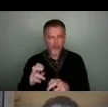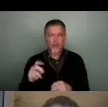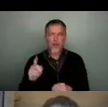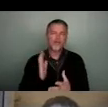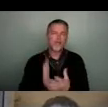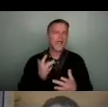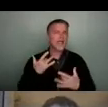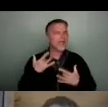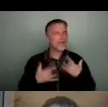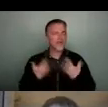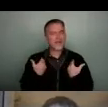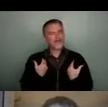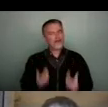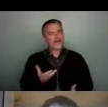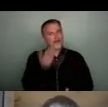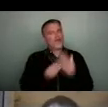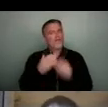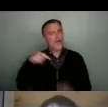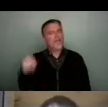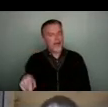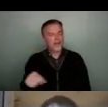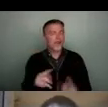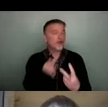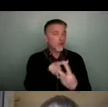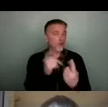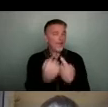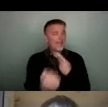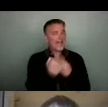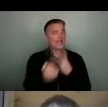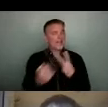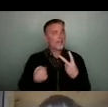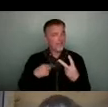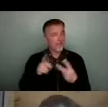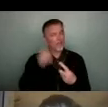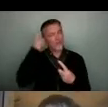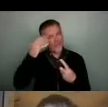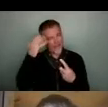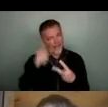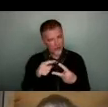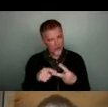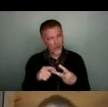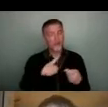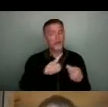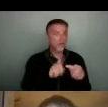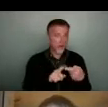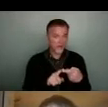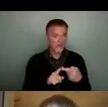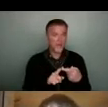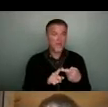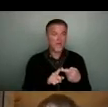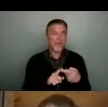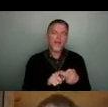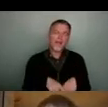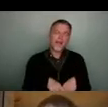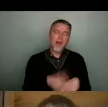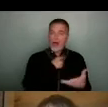interesting and rich learning from this. But the two things that really spoke to me to reflect on, I think, moving forward are, you know, I